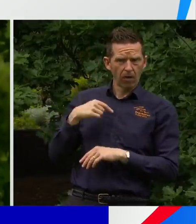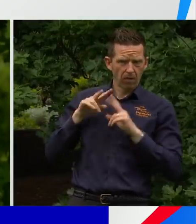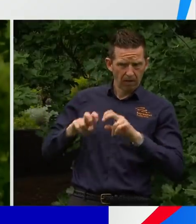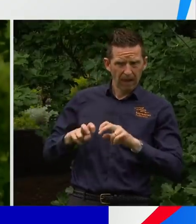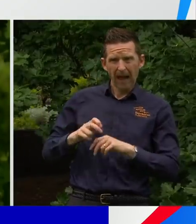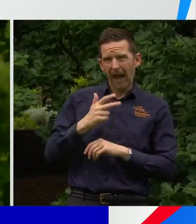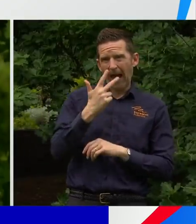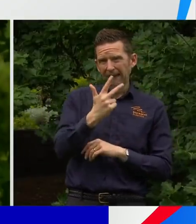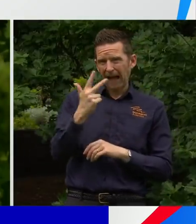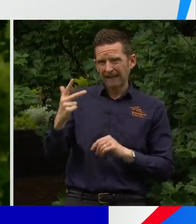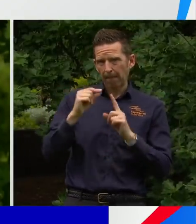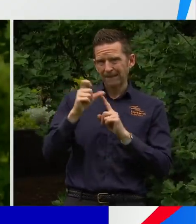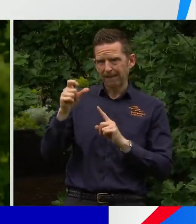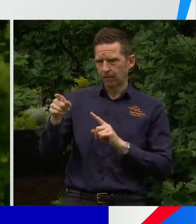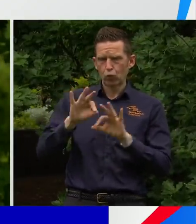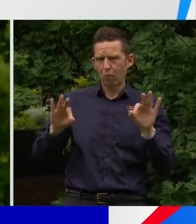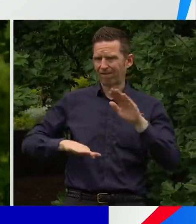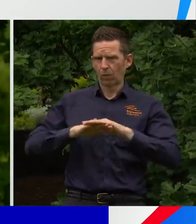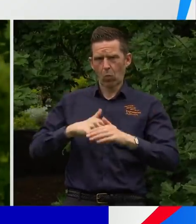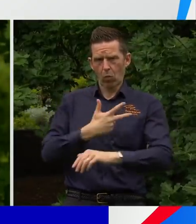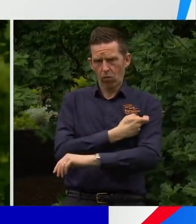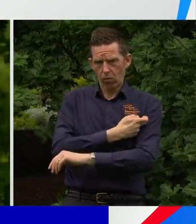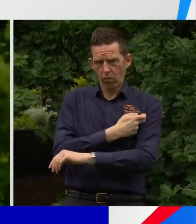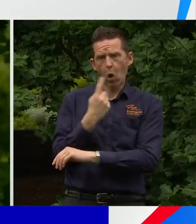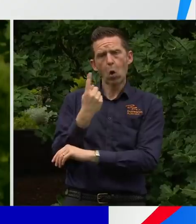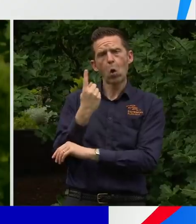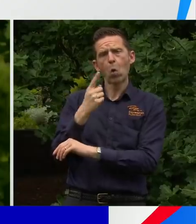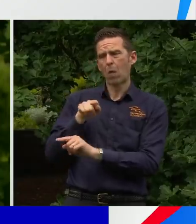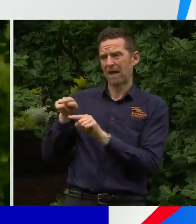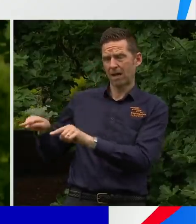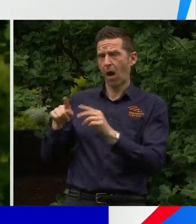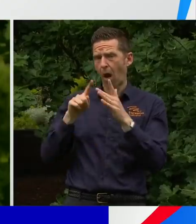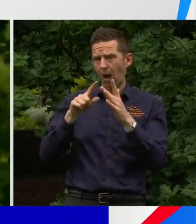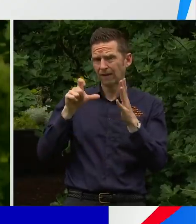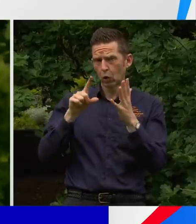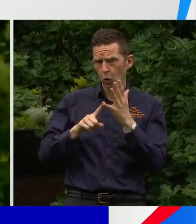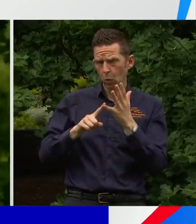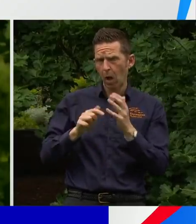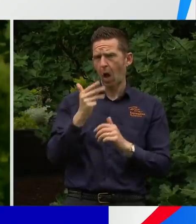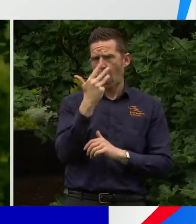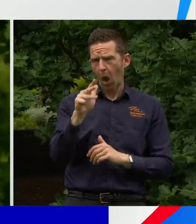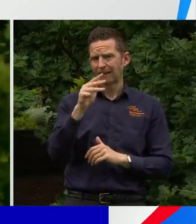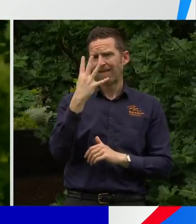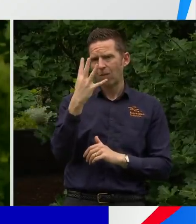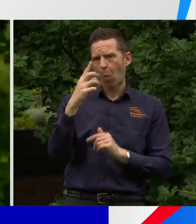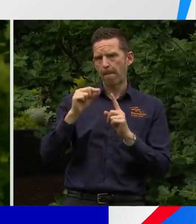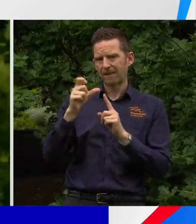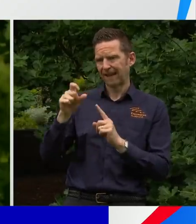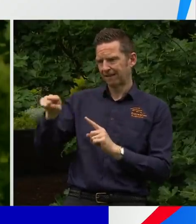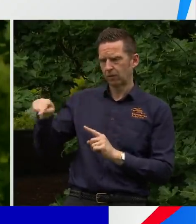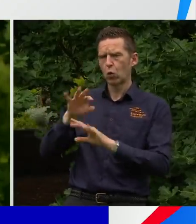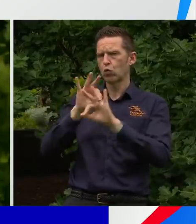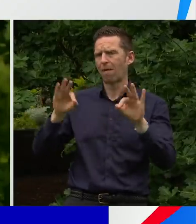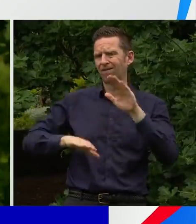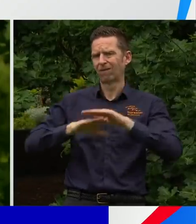not fully vaccinated. Of the cases in intensive care yesterday, 94% of those were not fully vaccinated.